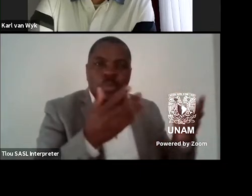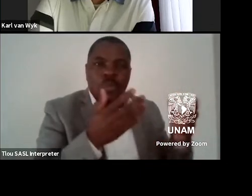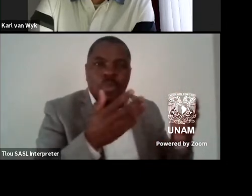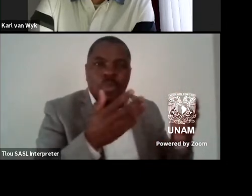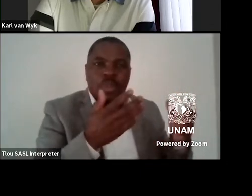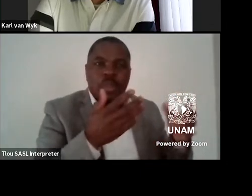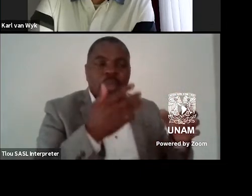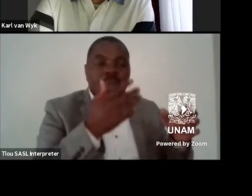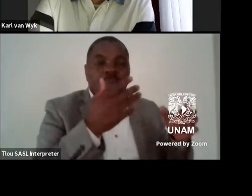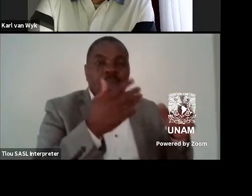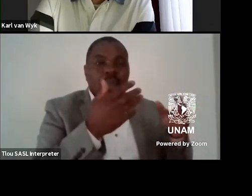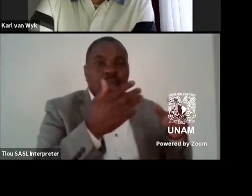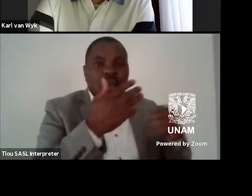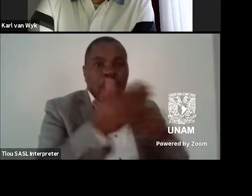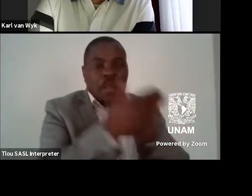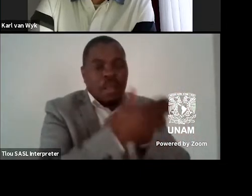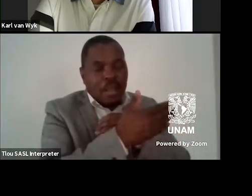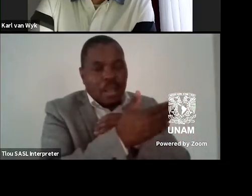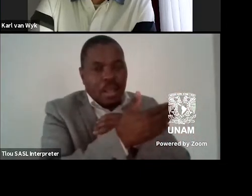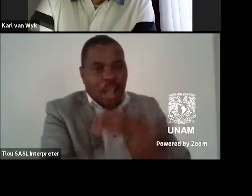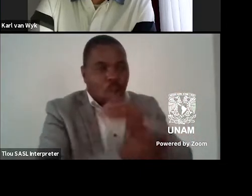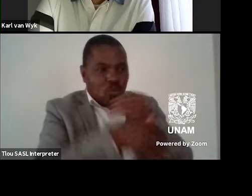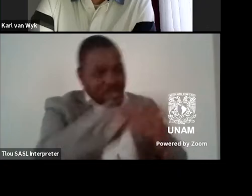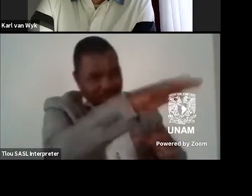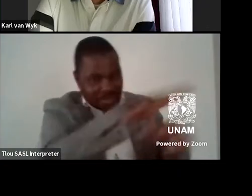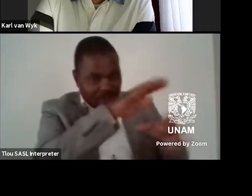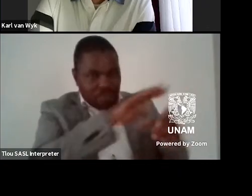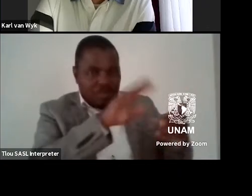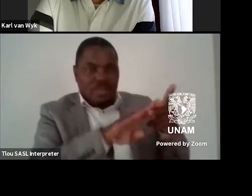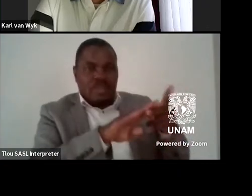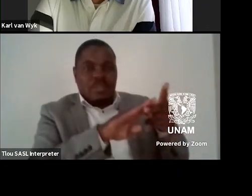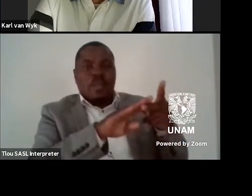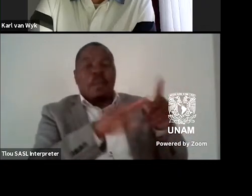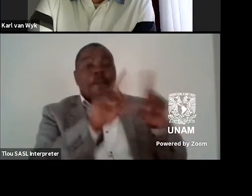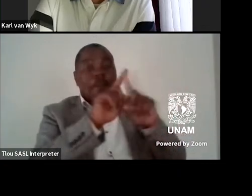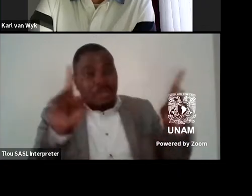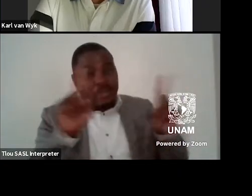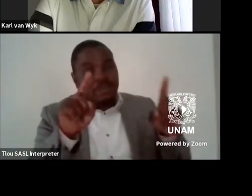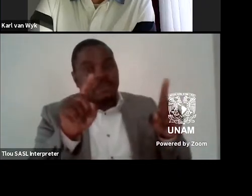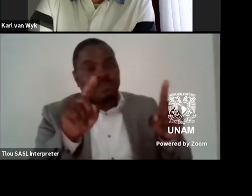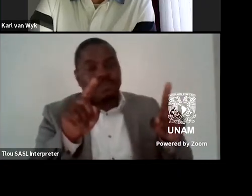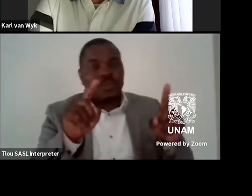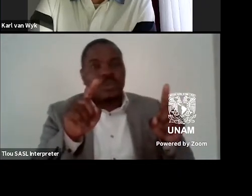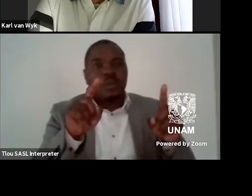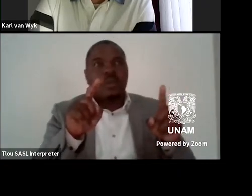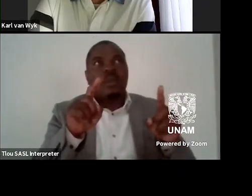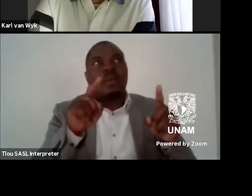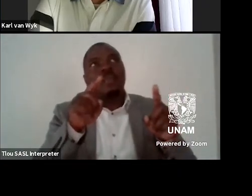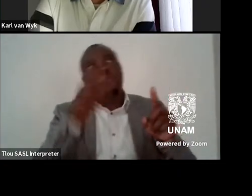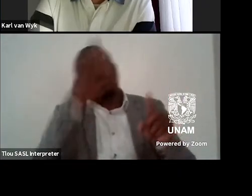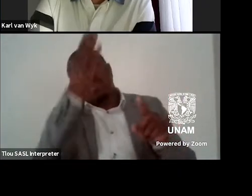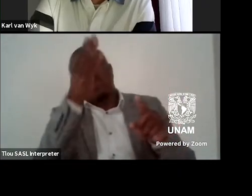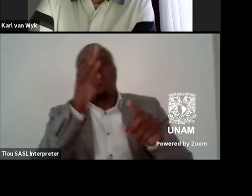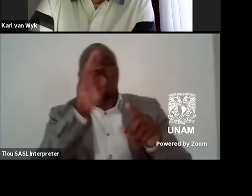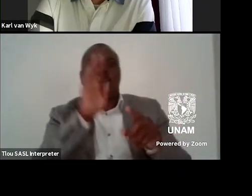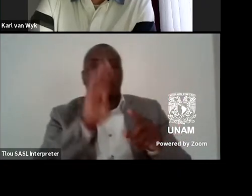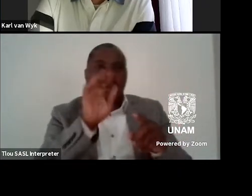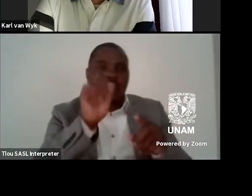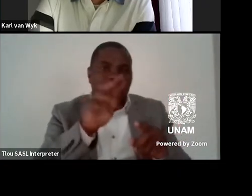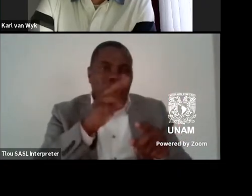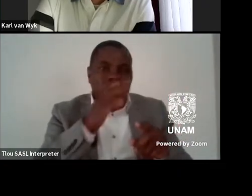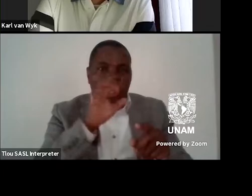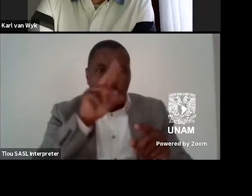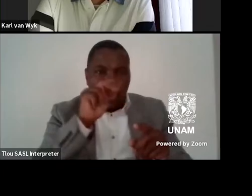in Guadalajara but also in Barcelona also in Mexico City